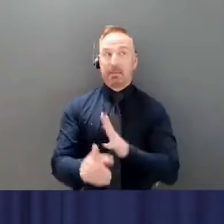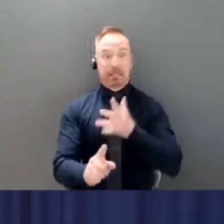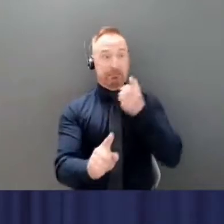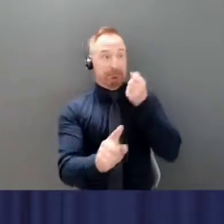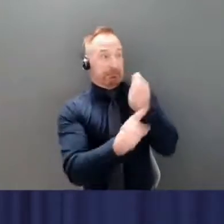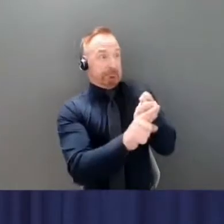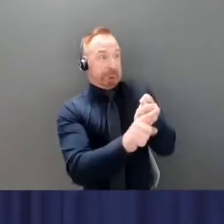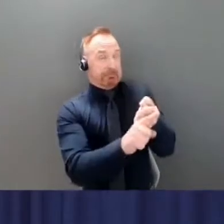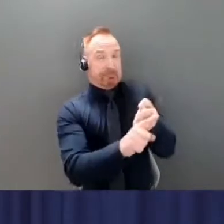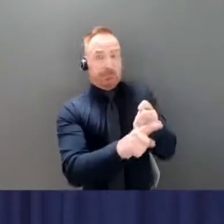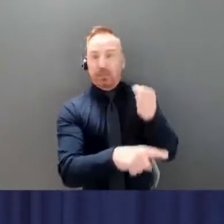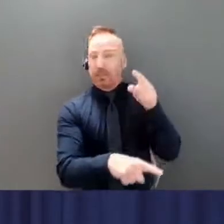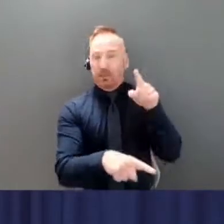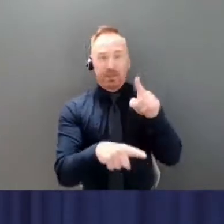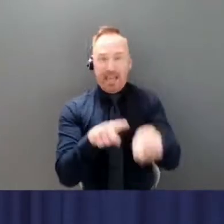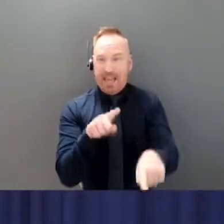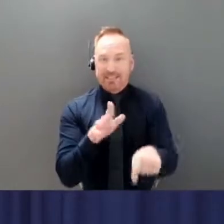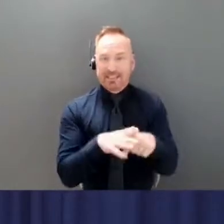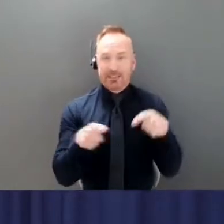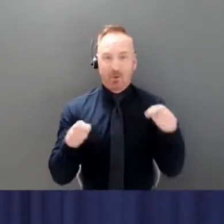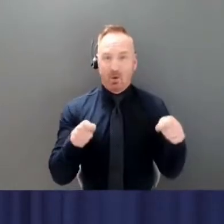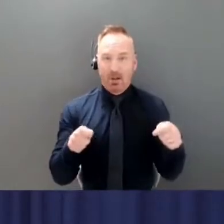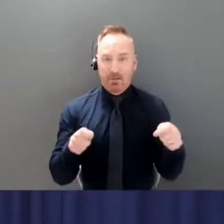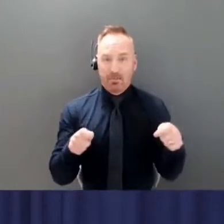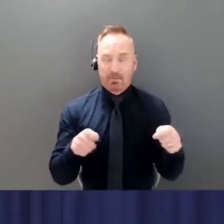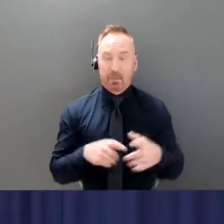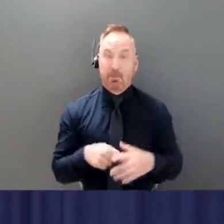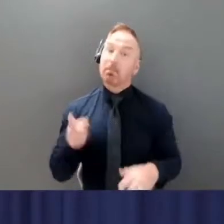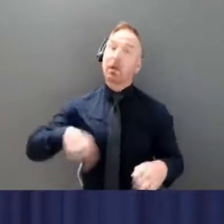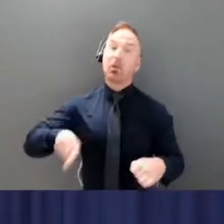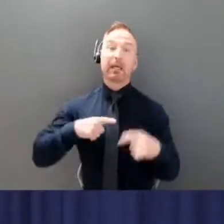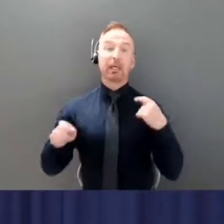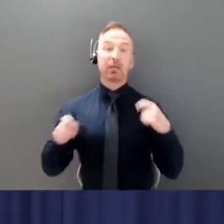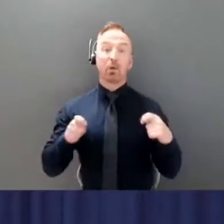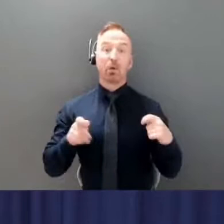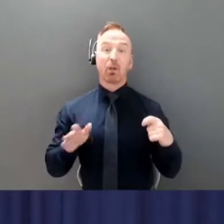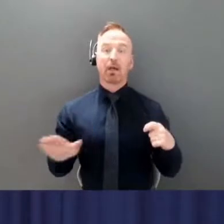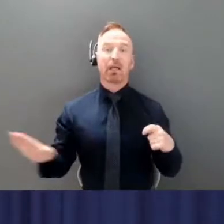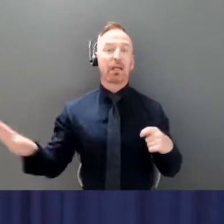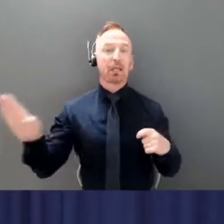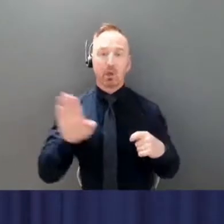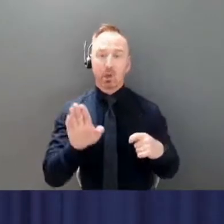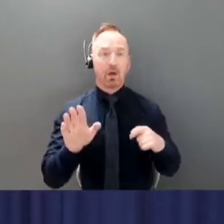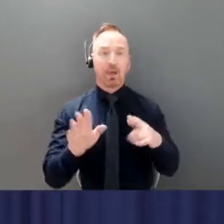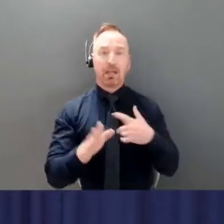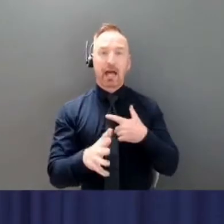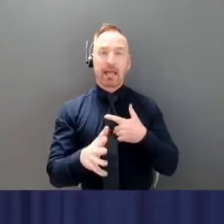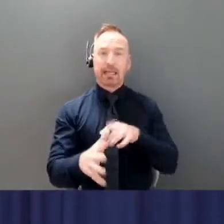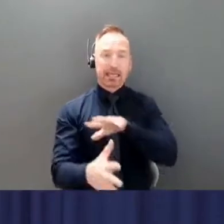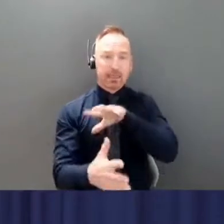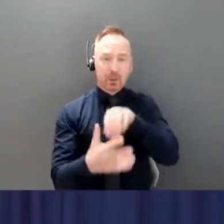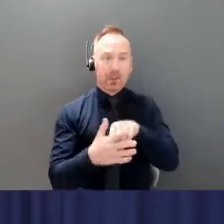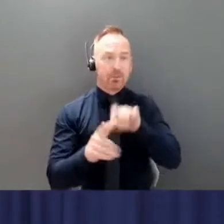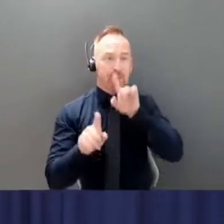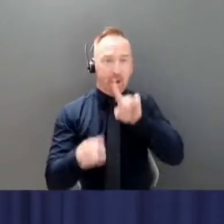What we have control over is how we respond as a territory to this wave.